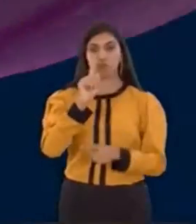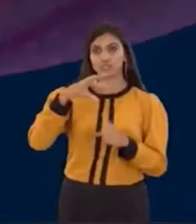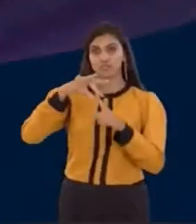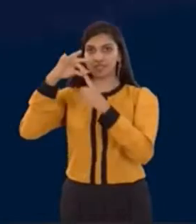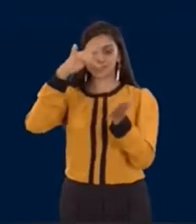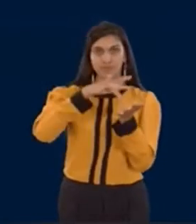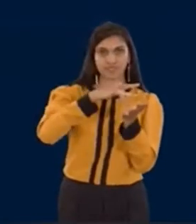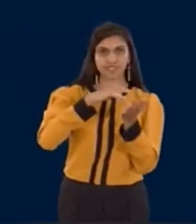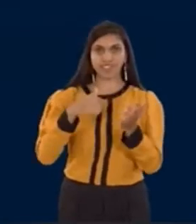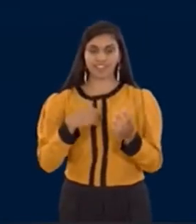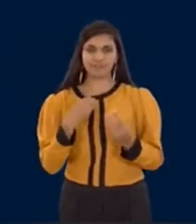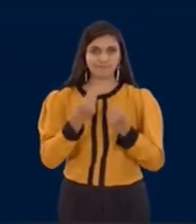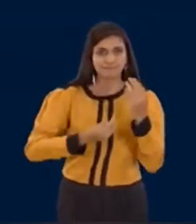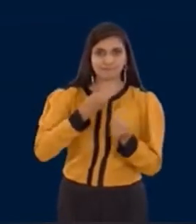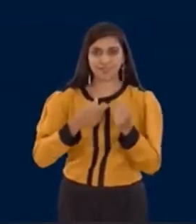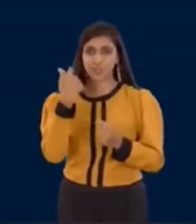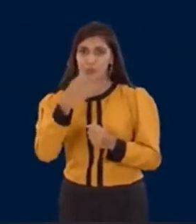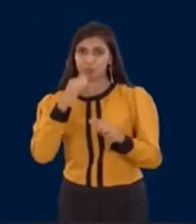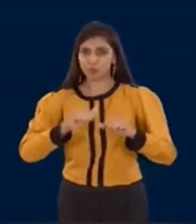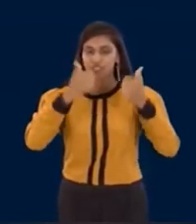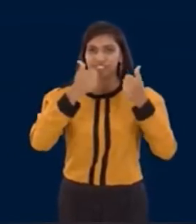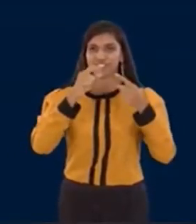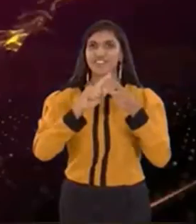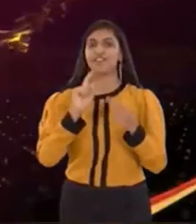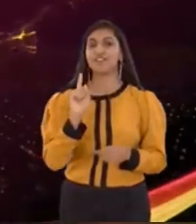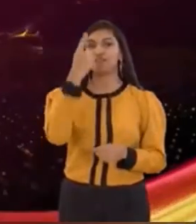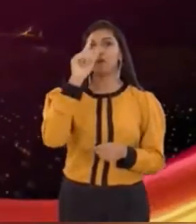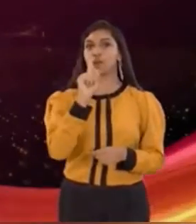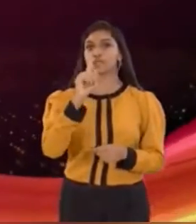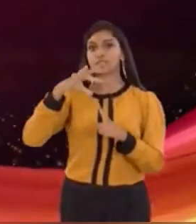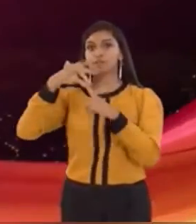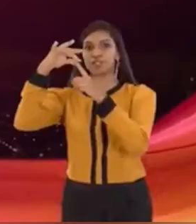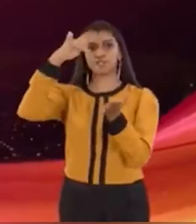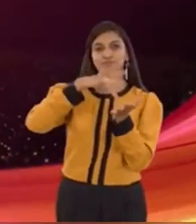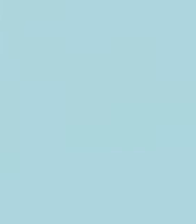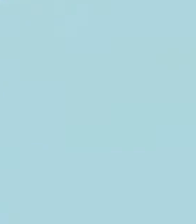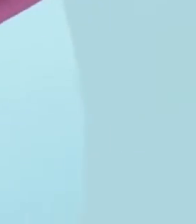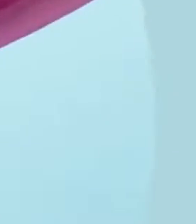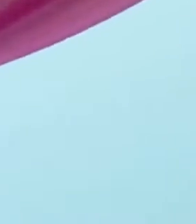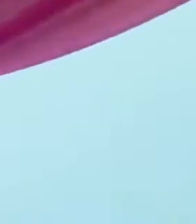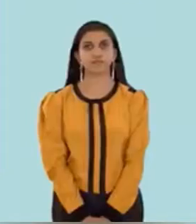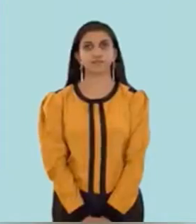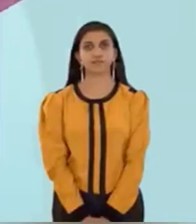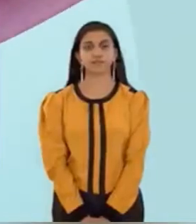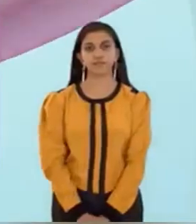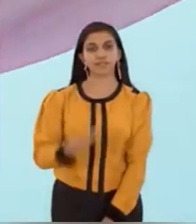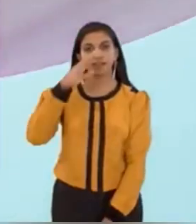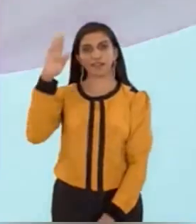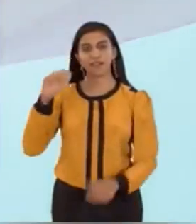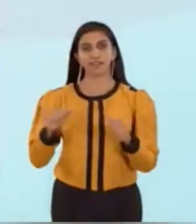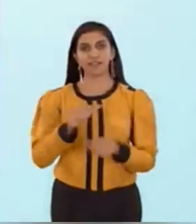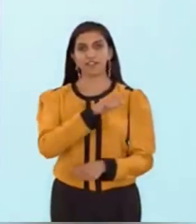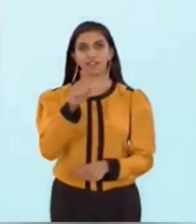audience, be ready to applaud this incredible achievement. The award goes to One Special Place. Hi, everyone.